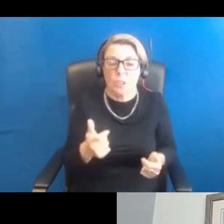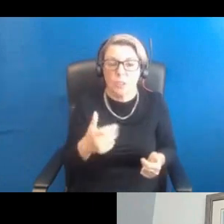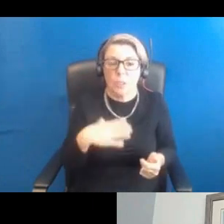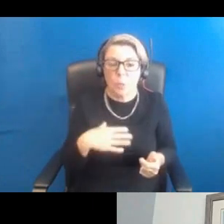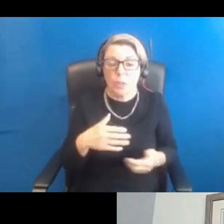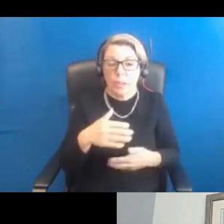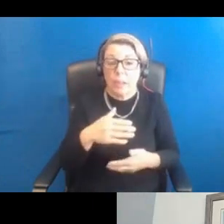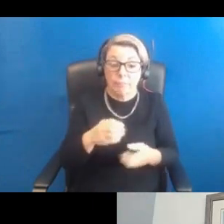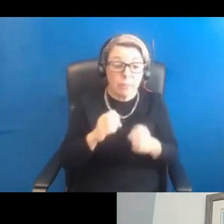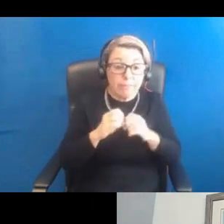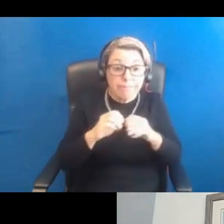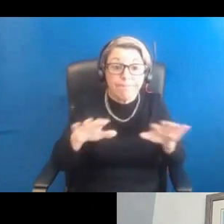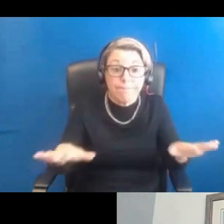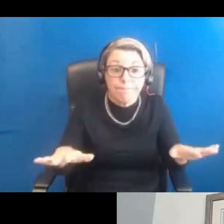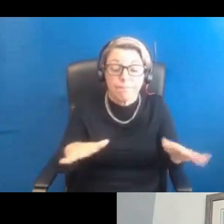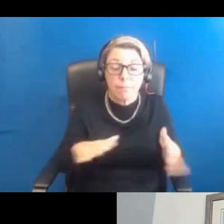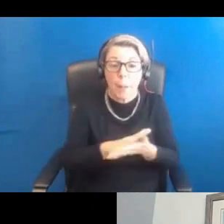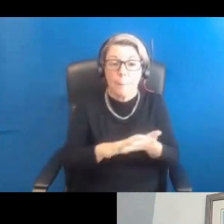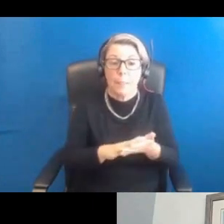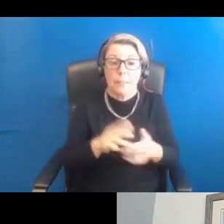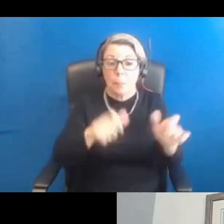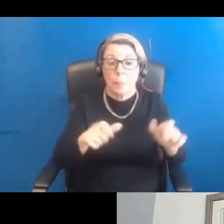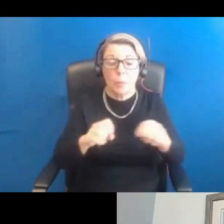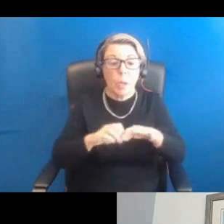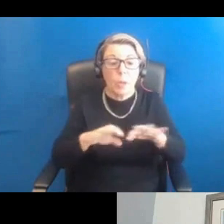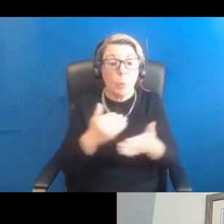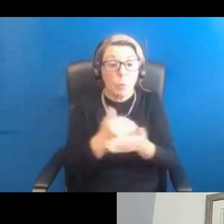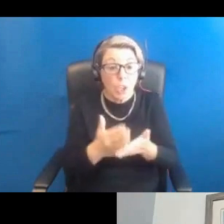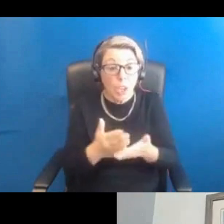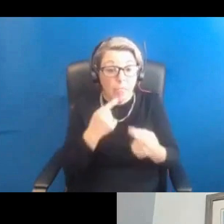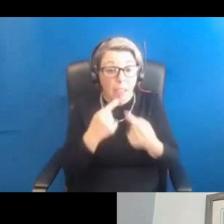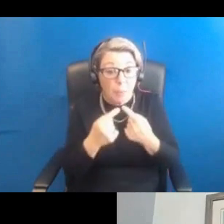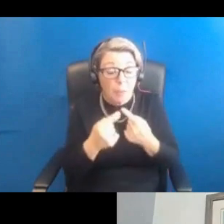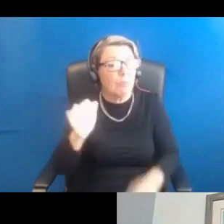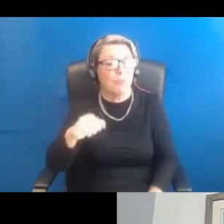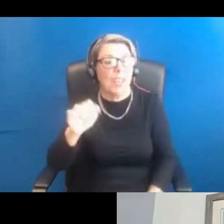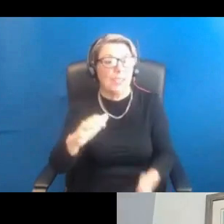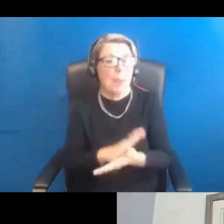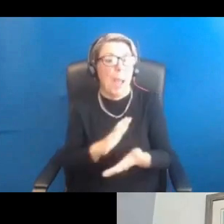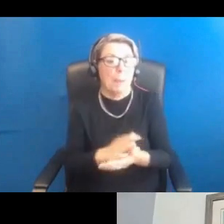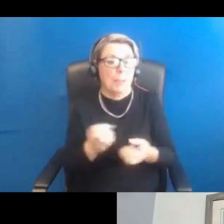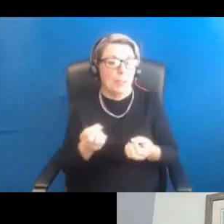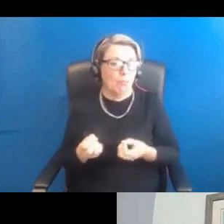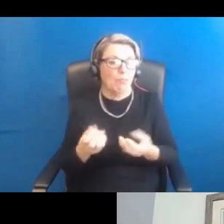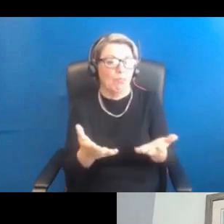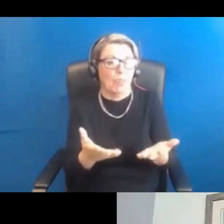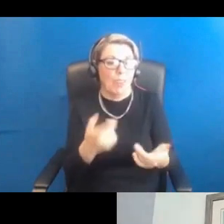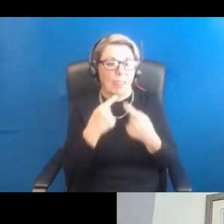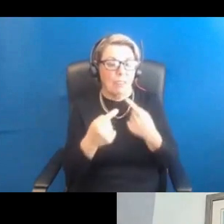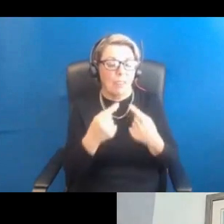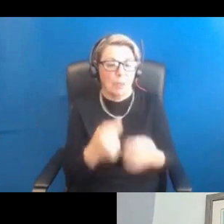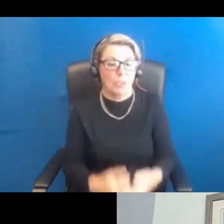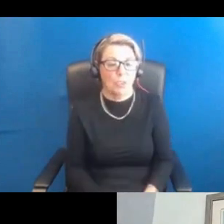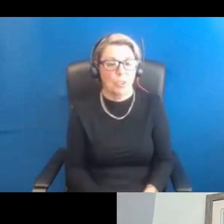to attendees afterwards? Would you be happy with that? Yes, I'll be happy with that, yeah. Great.